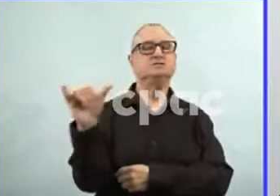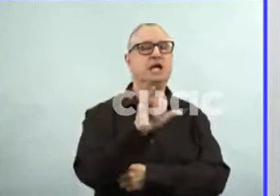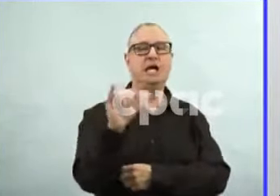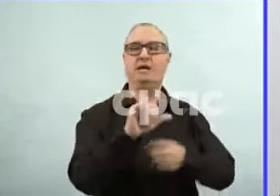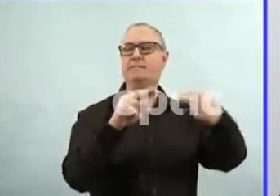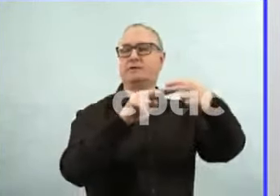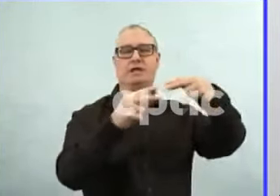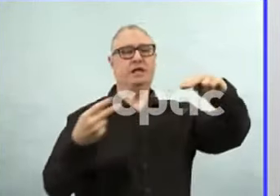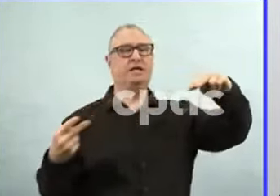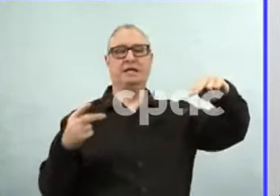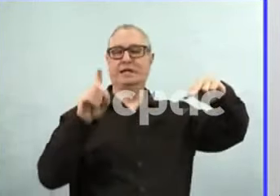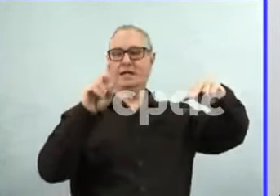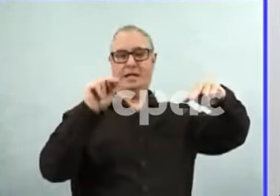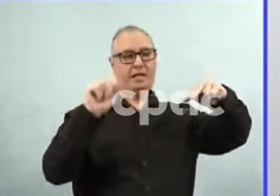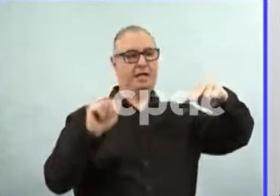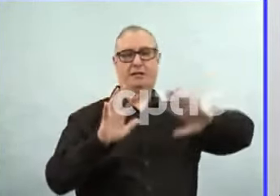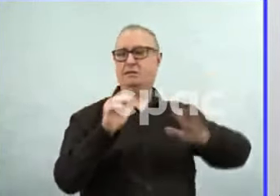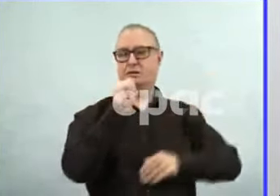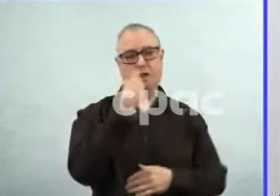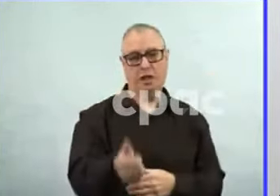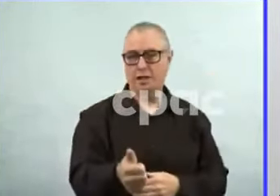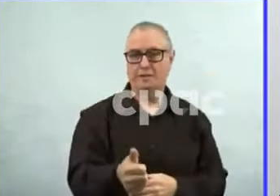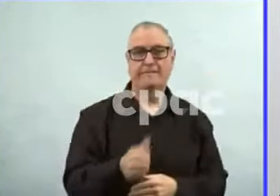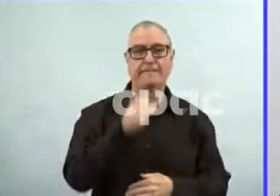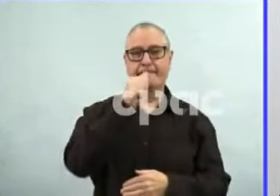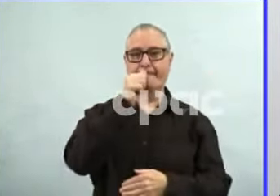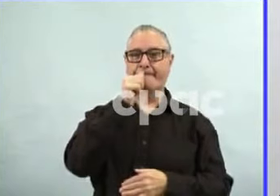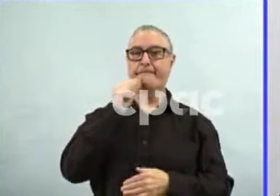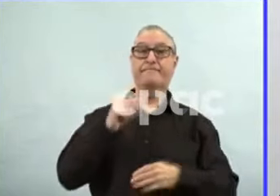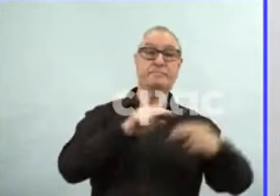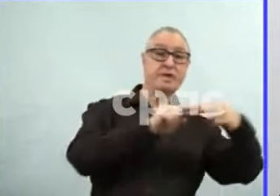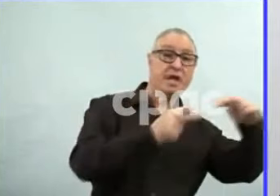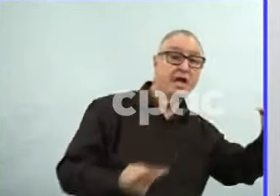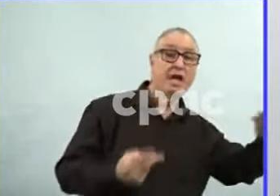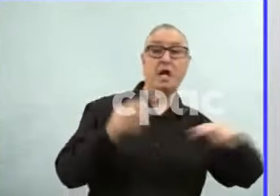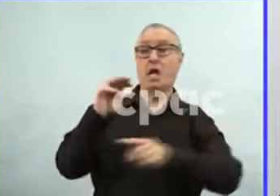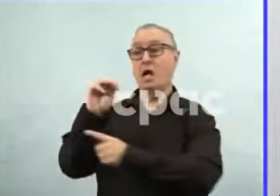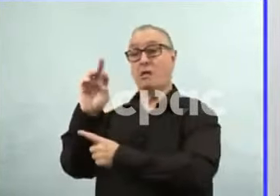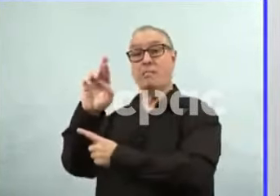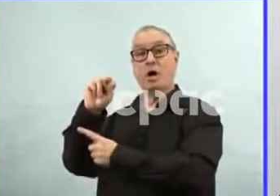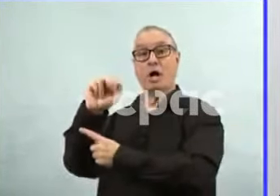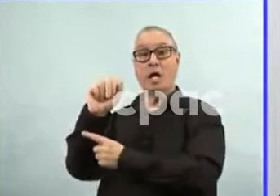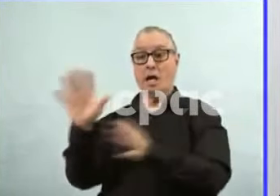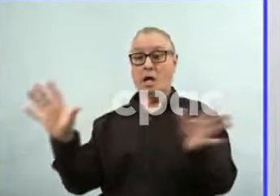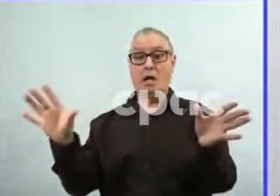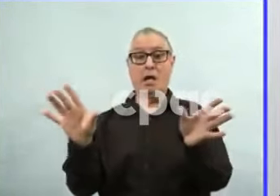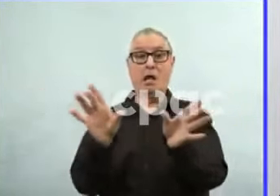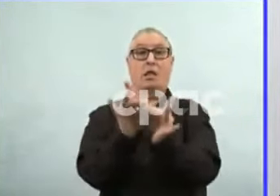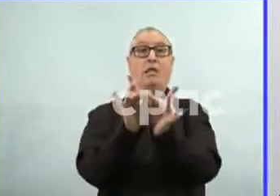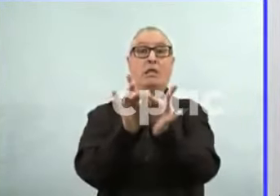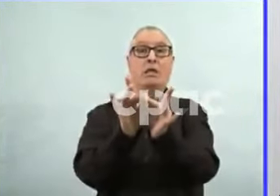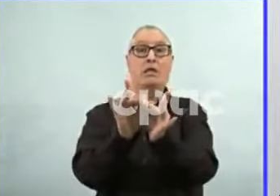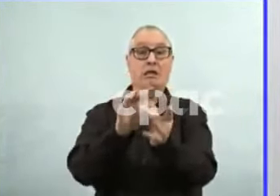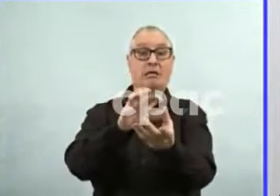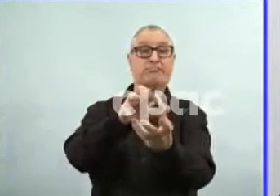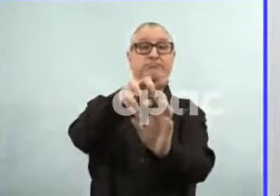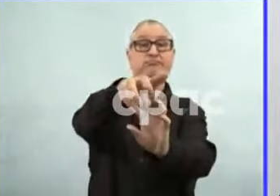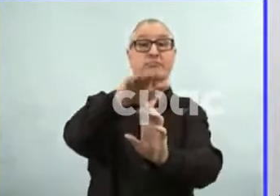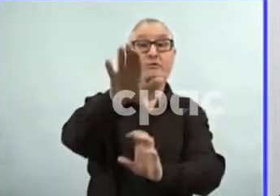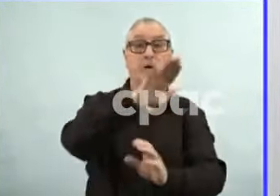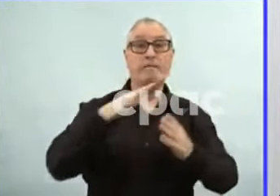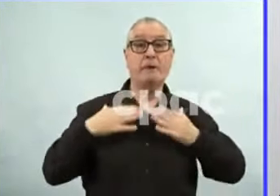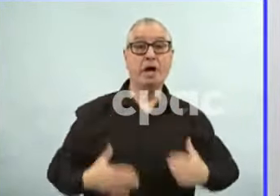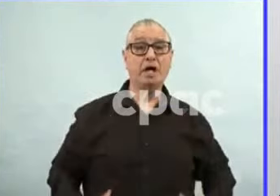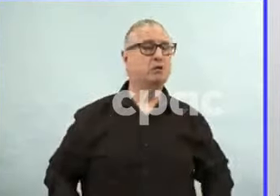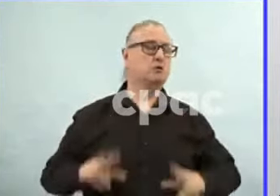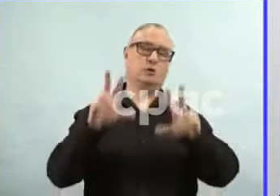genes. It can't combine with your DNA to change your genetic code. Messenger RNA vaccines